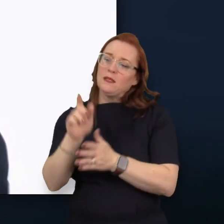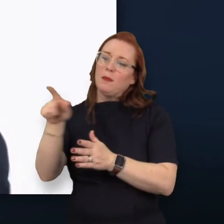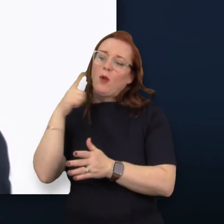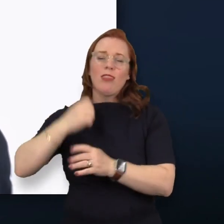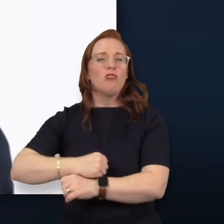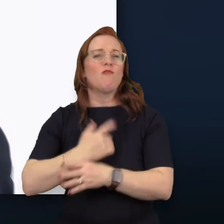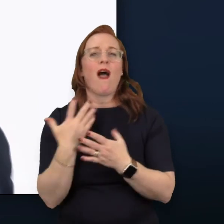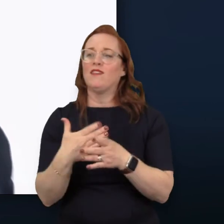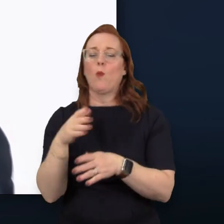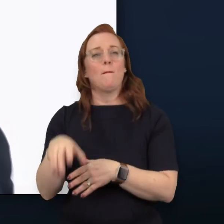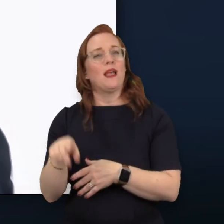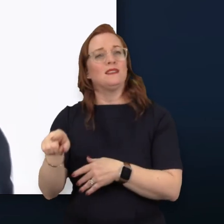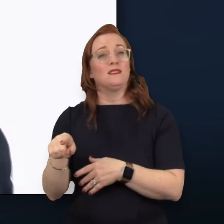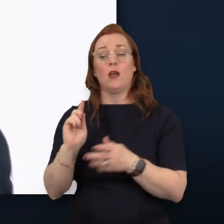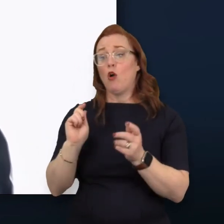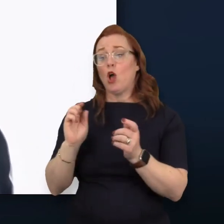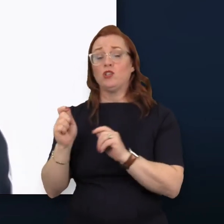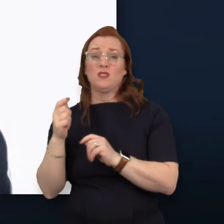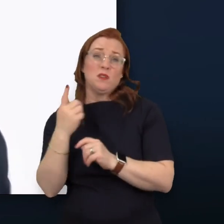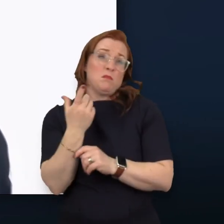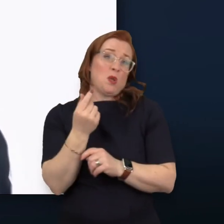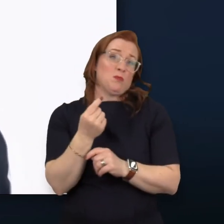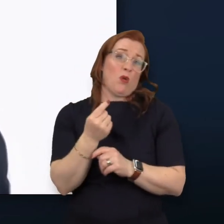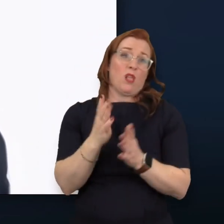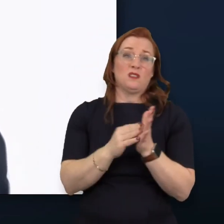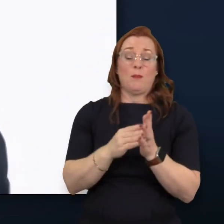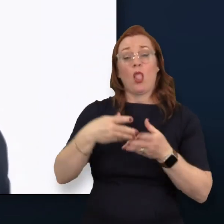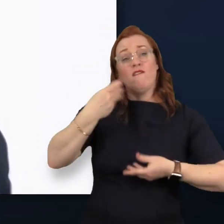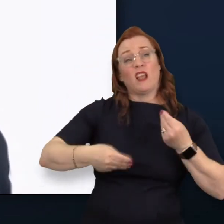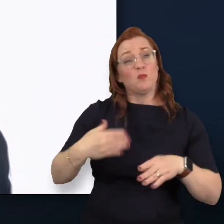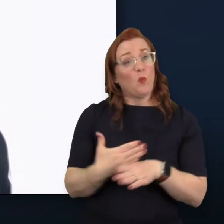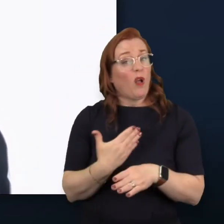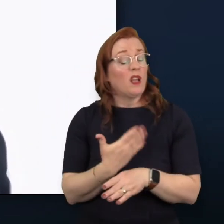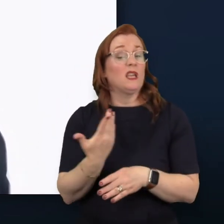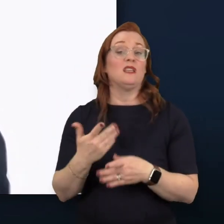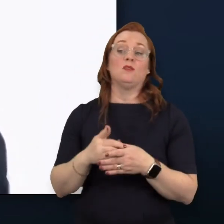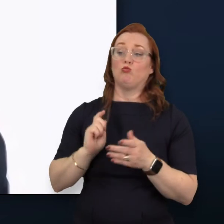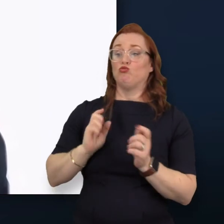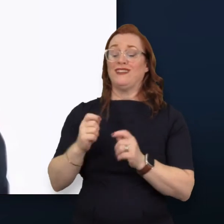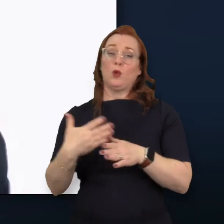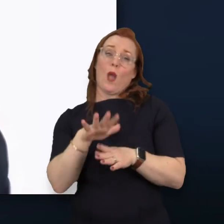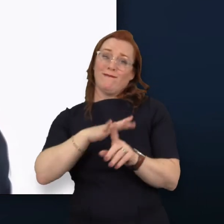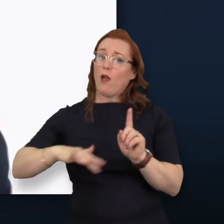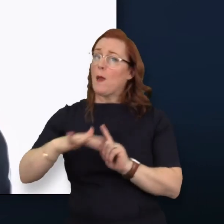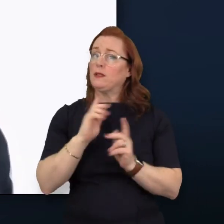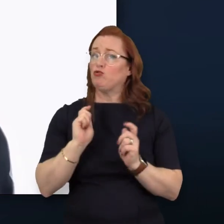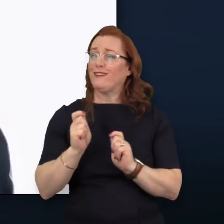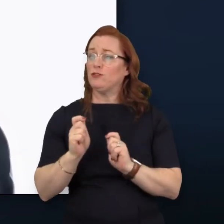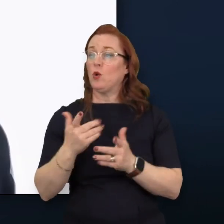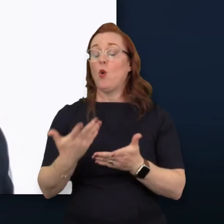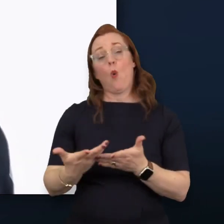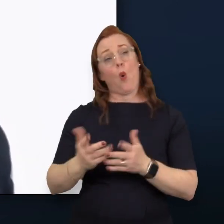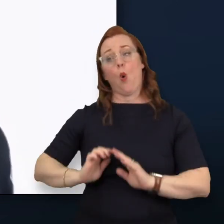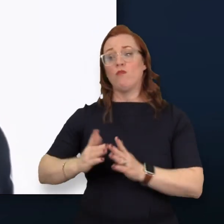workplace. The adjustments may include some flexible working, changing the working environment or